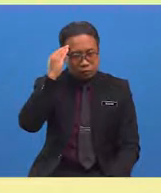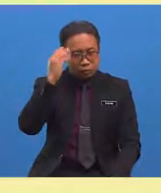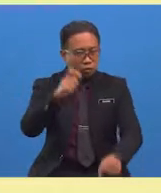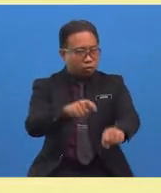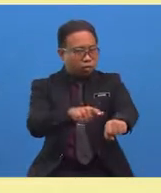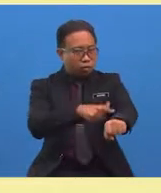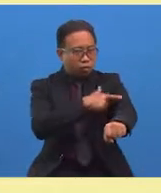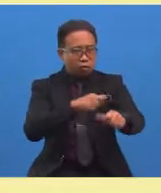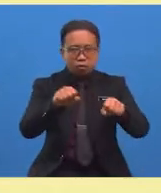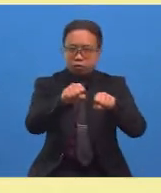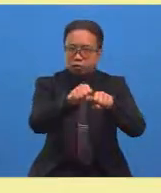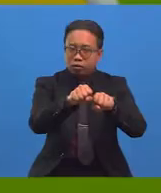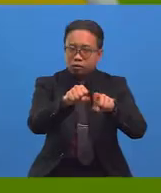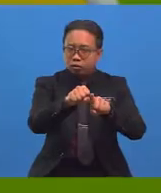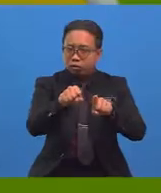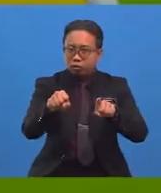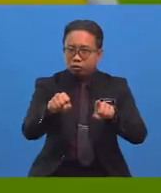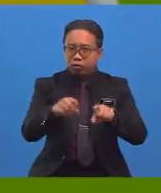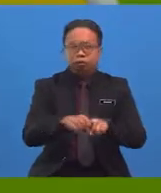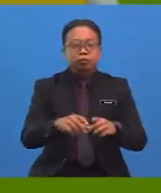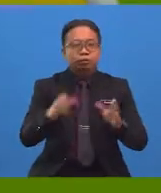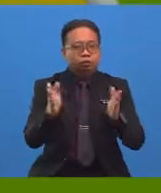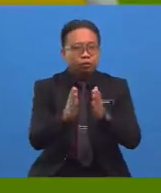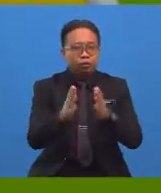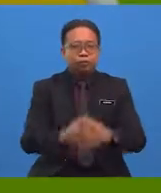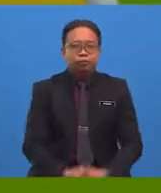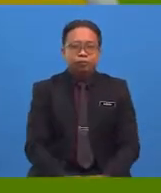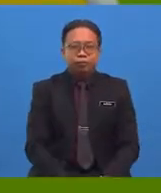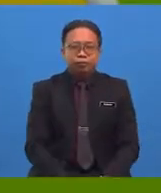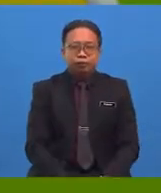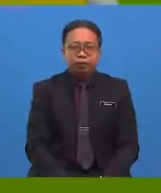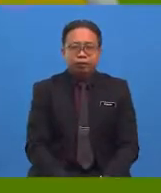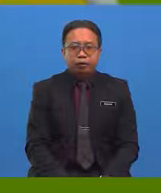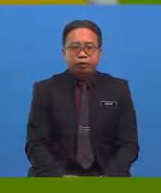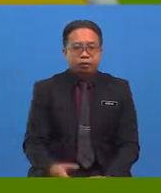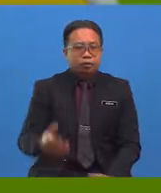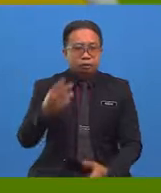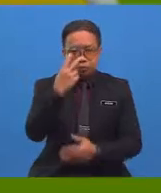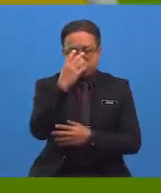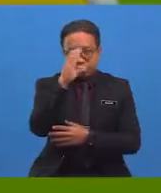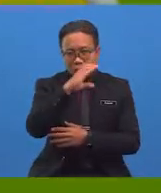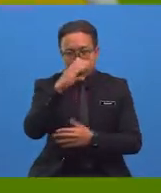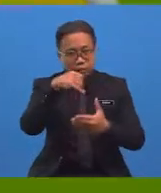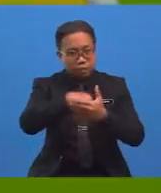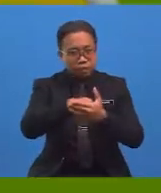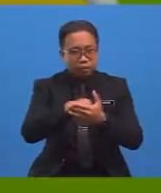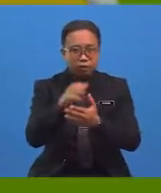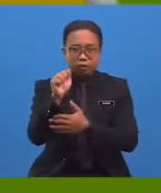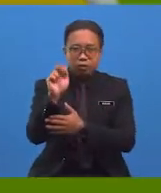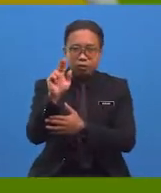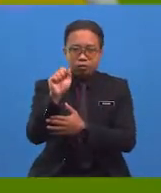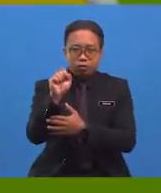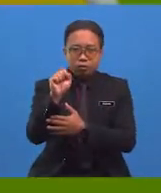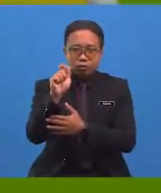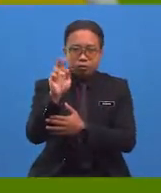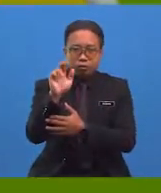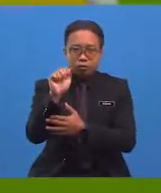long is short. Now, let's explore a few places in Australia. While we